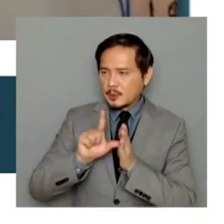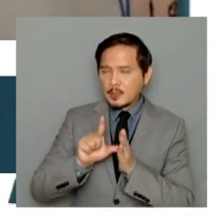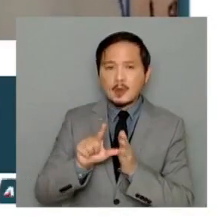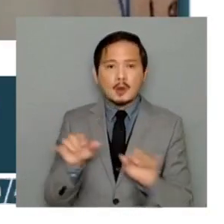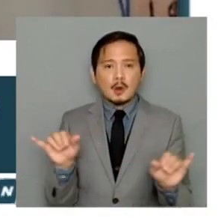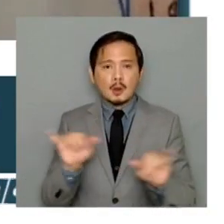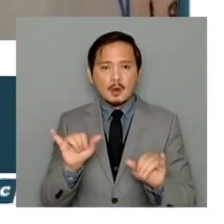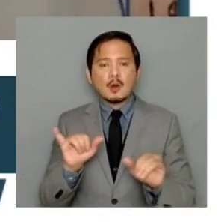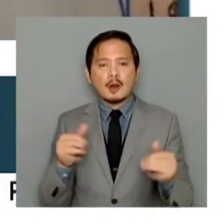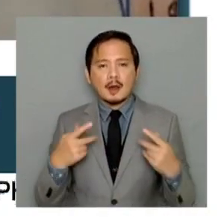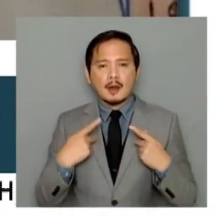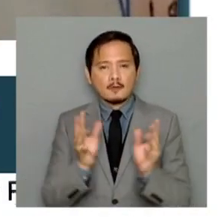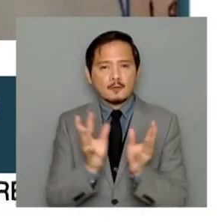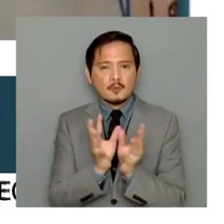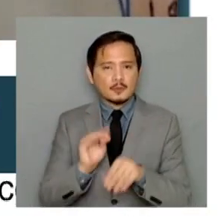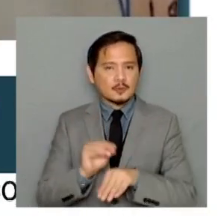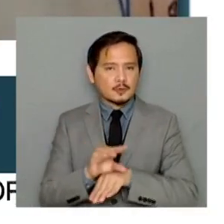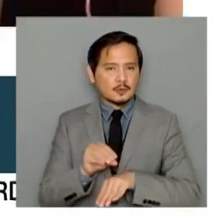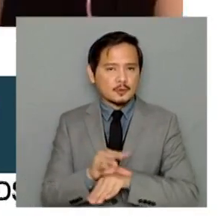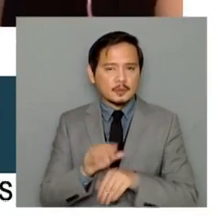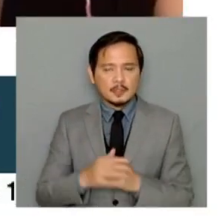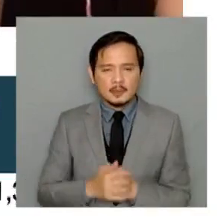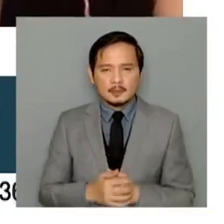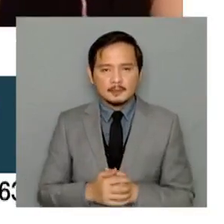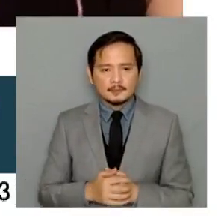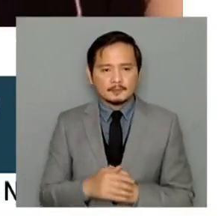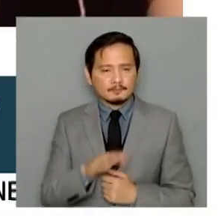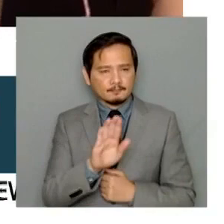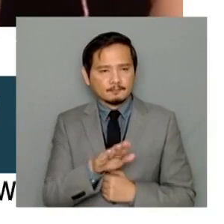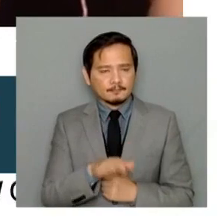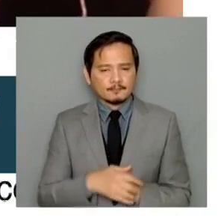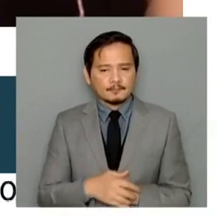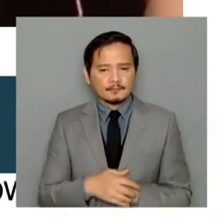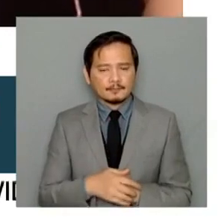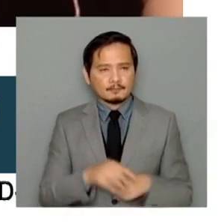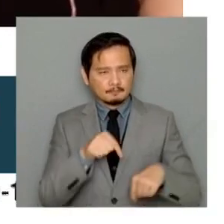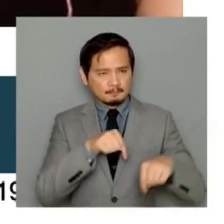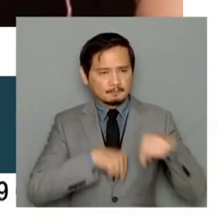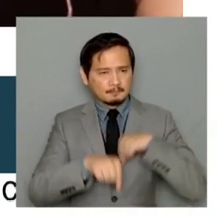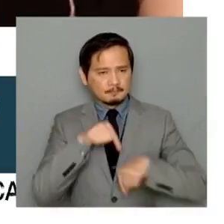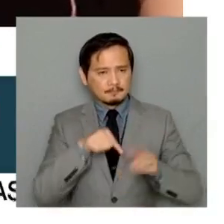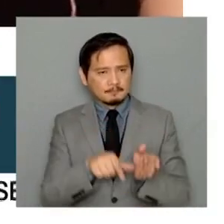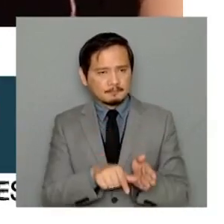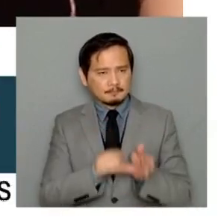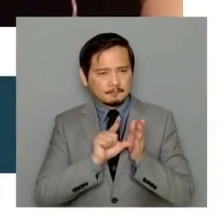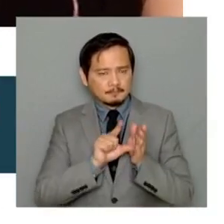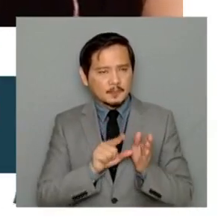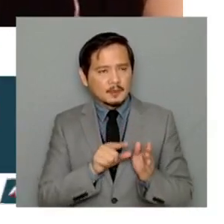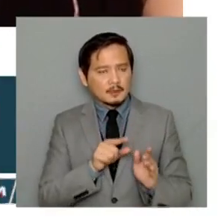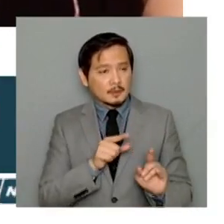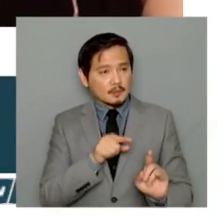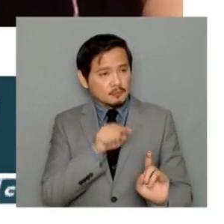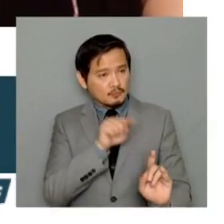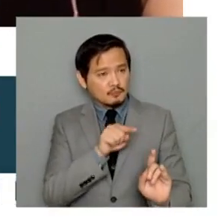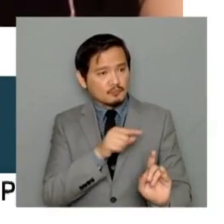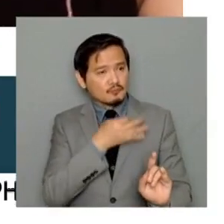on the people. Leon, let me just go back to a point that you were making earlier. Are you concerned that